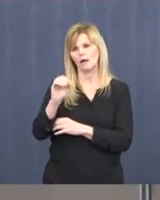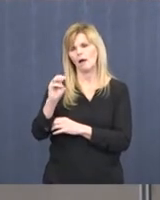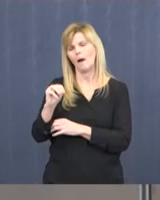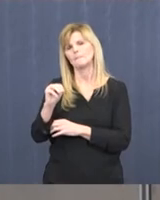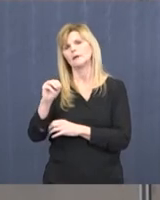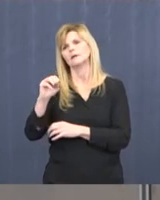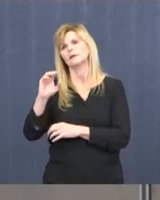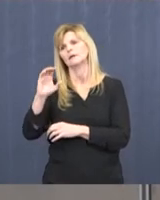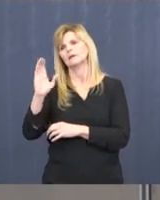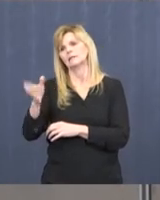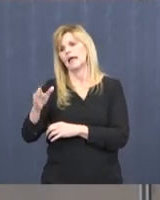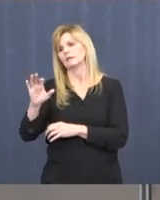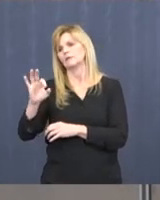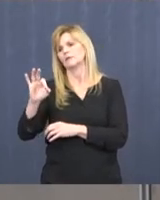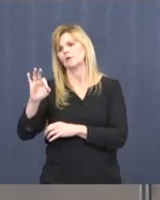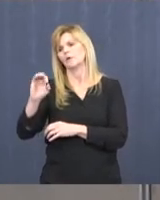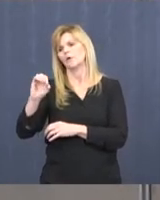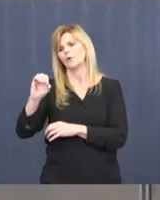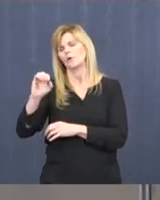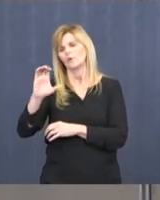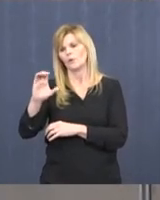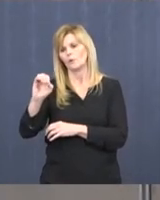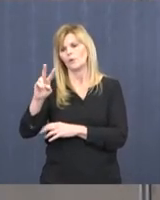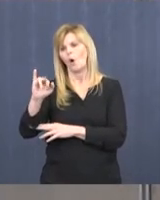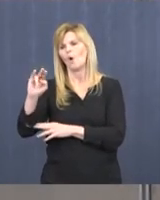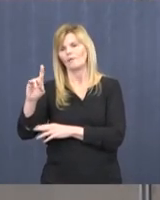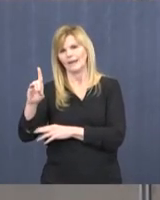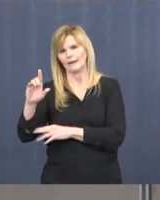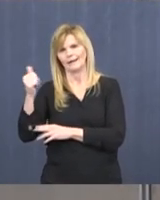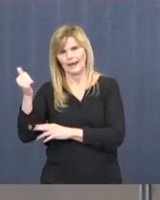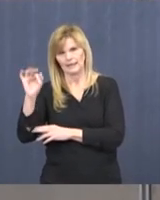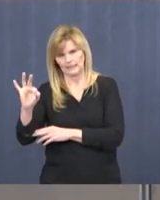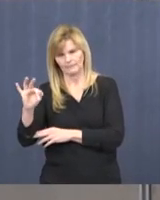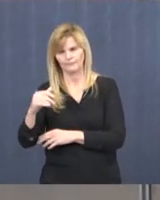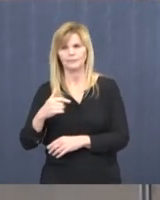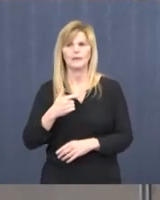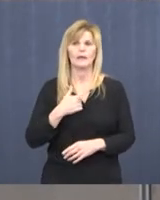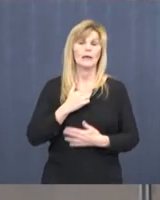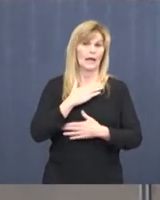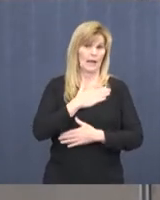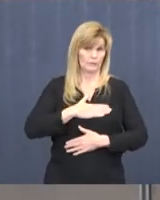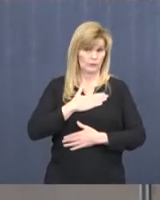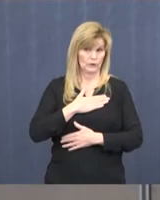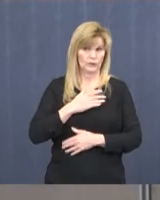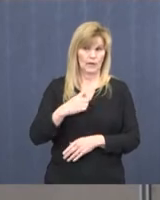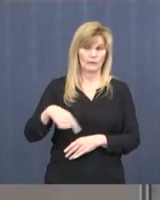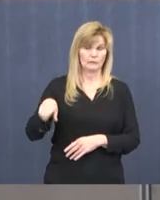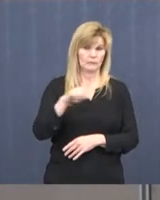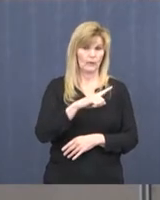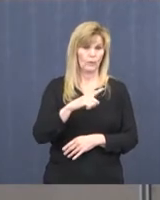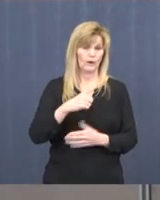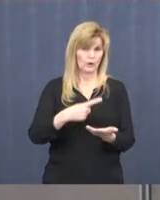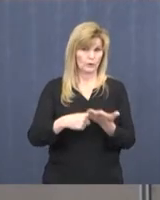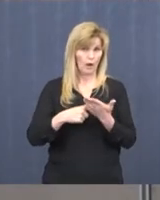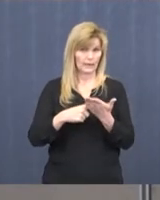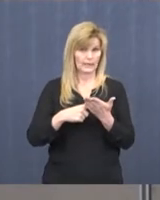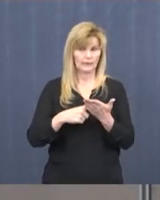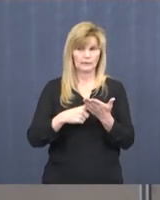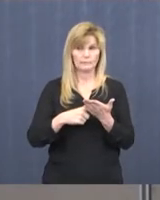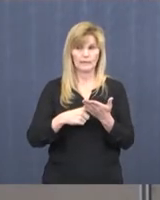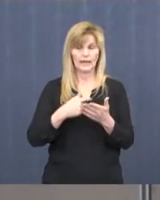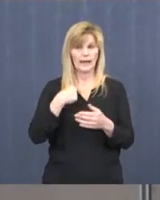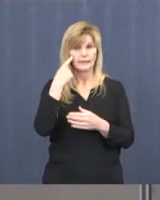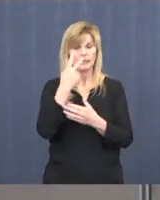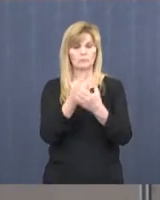-19. And I'm going to echo, and I appreciate the elect is speaking on this, and I think both